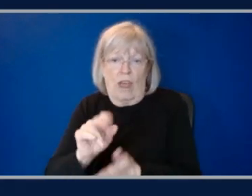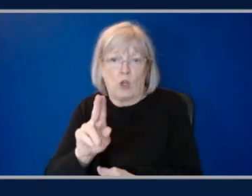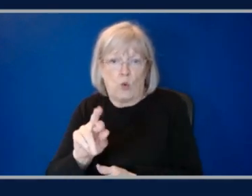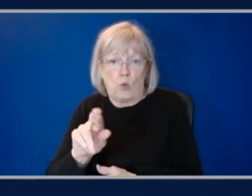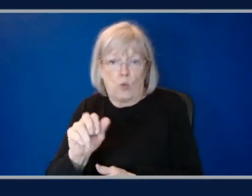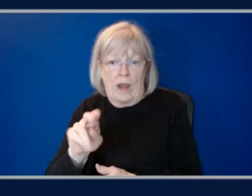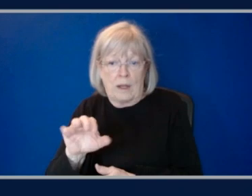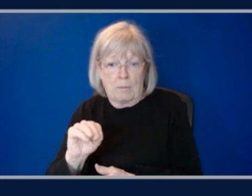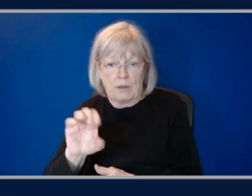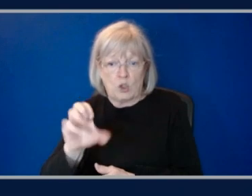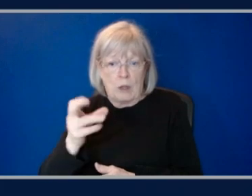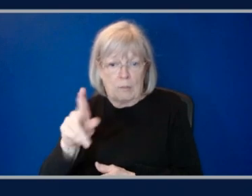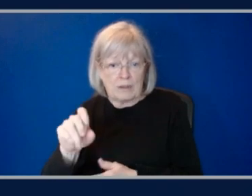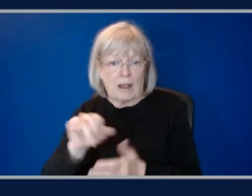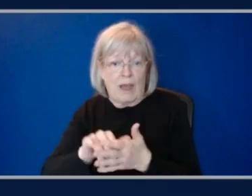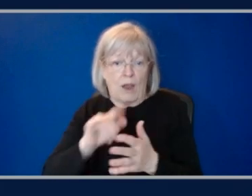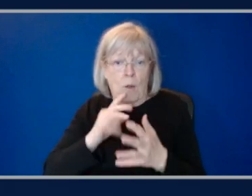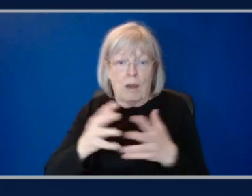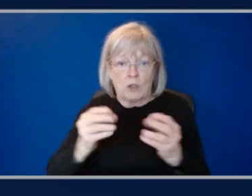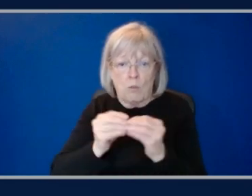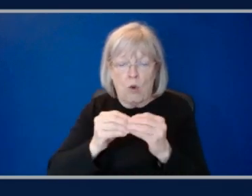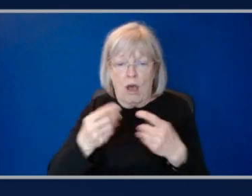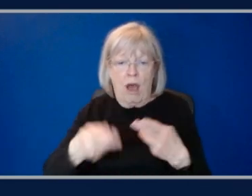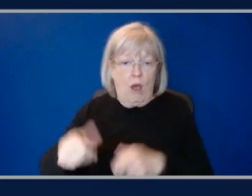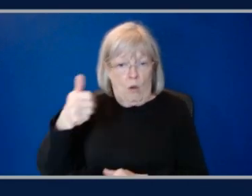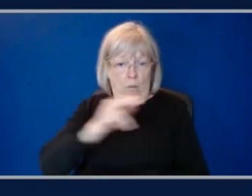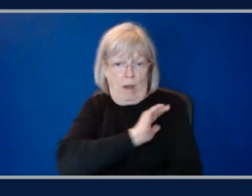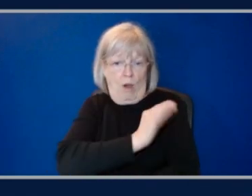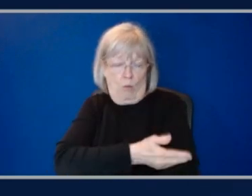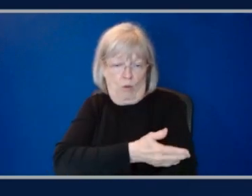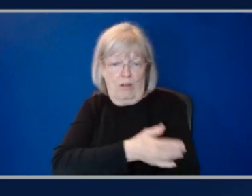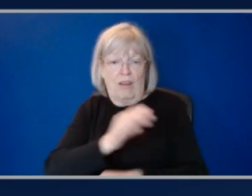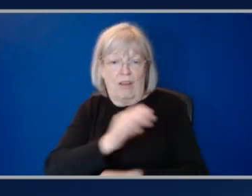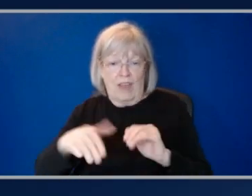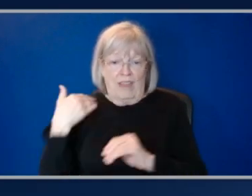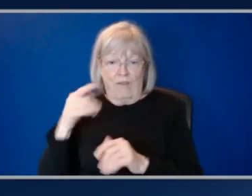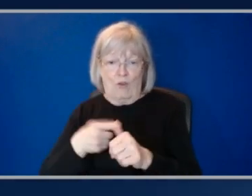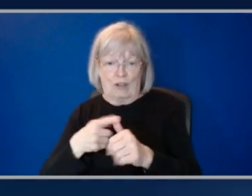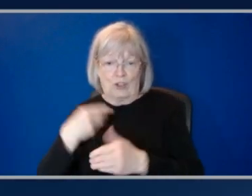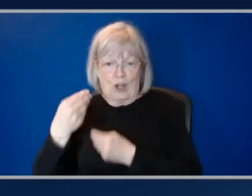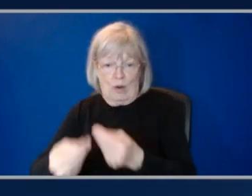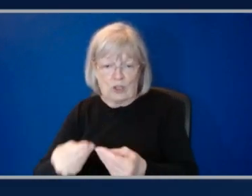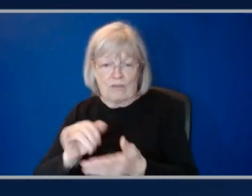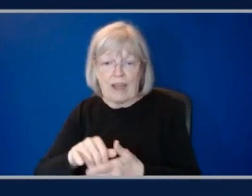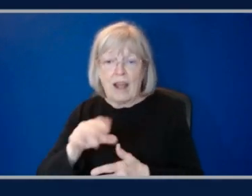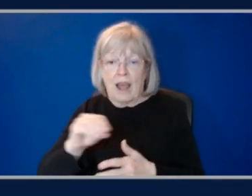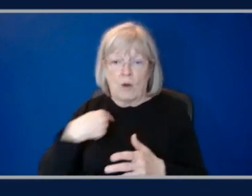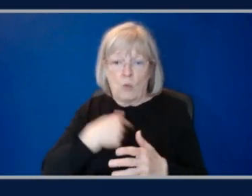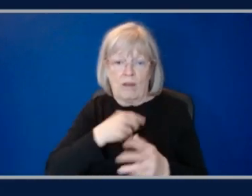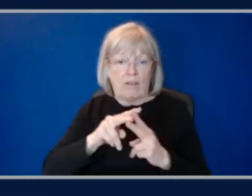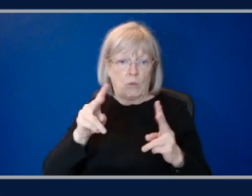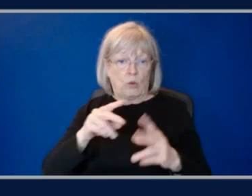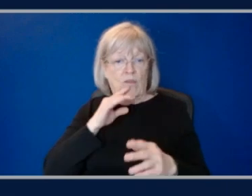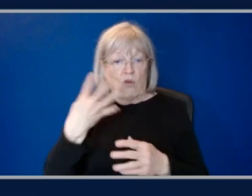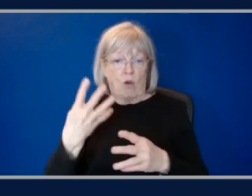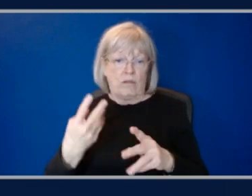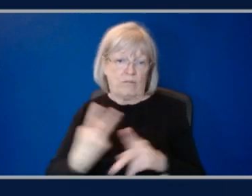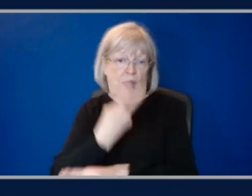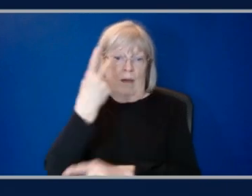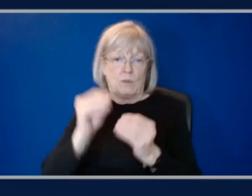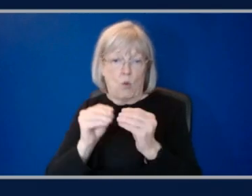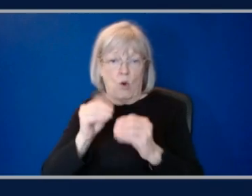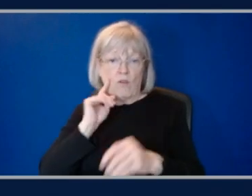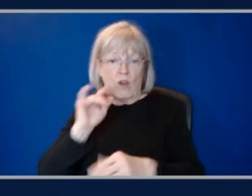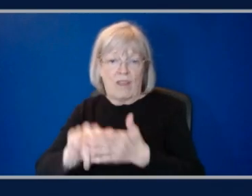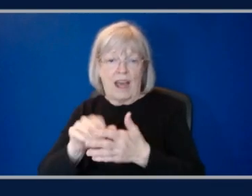up to 4X higher performance. And we're really excited about kind of the generative applications that these are going to be able to power. Yeah. I actually